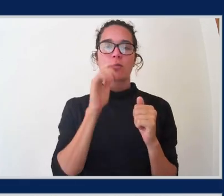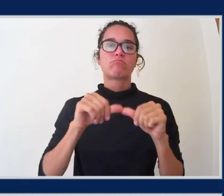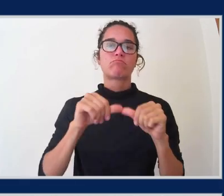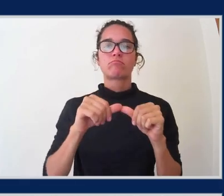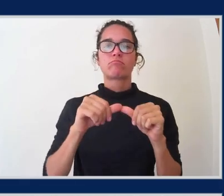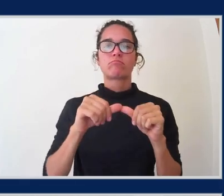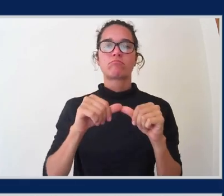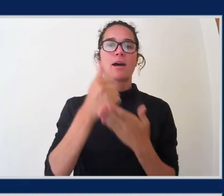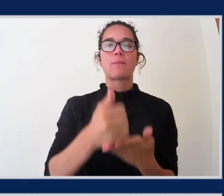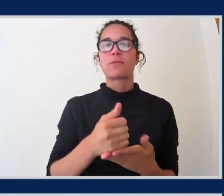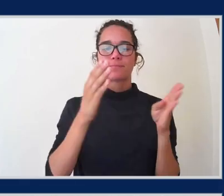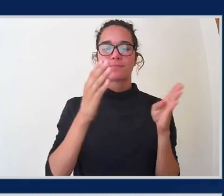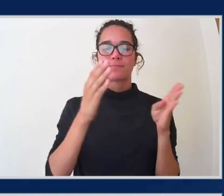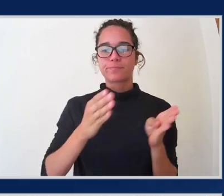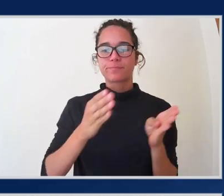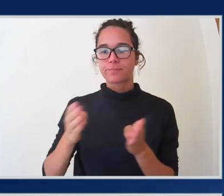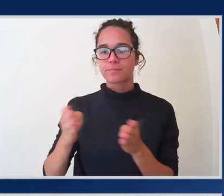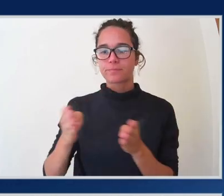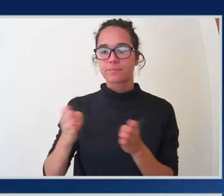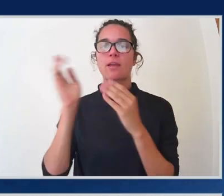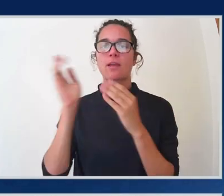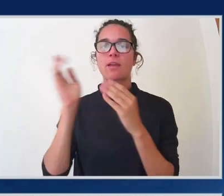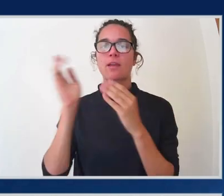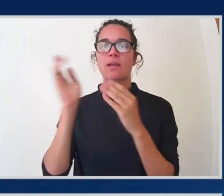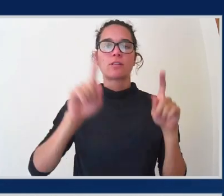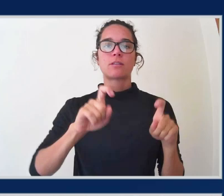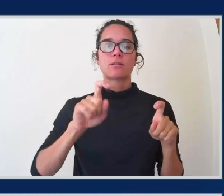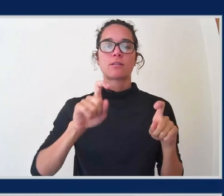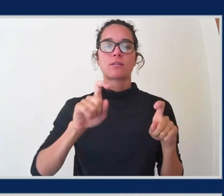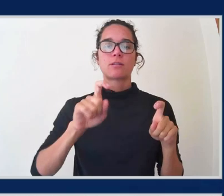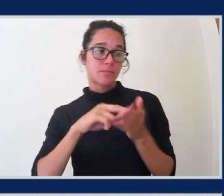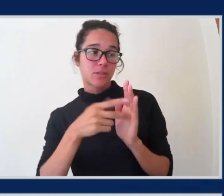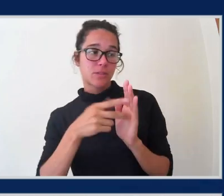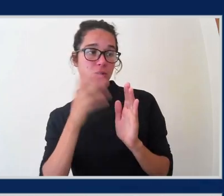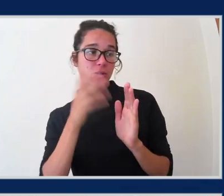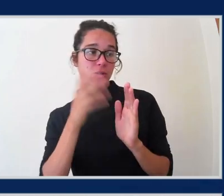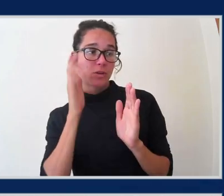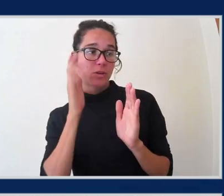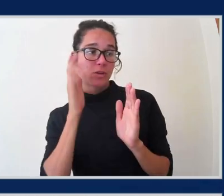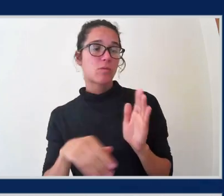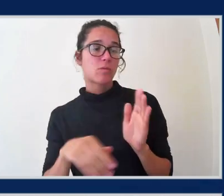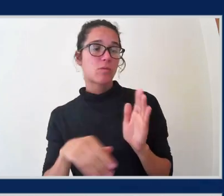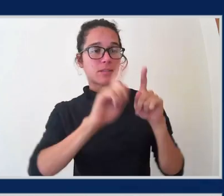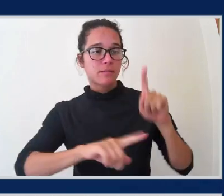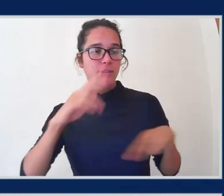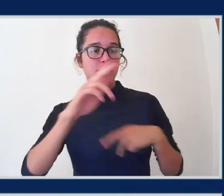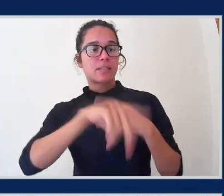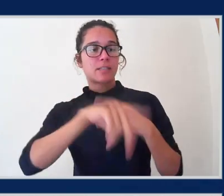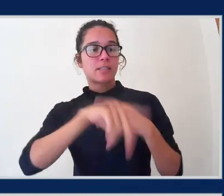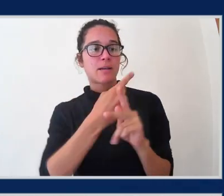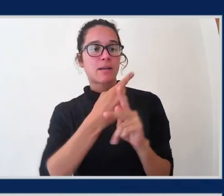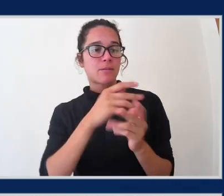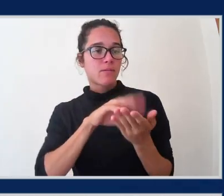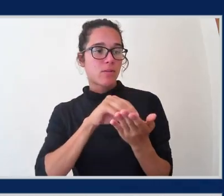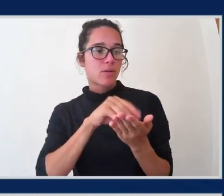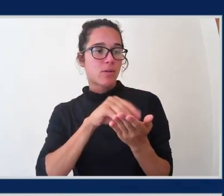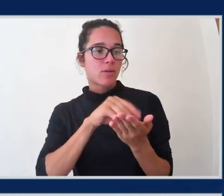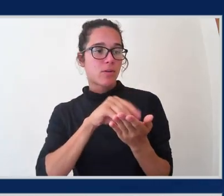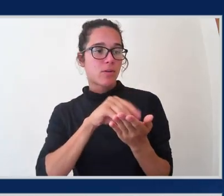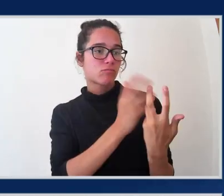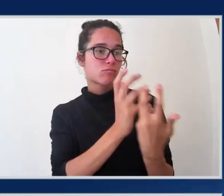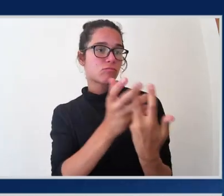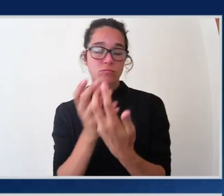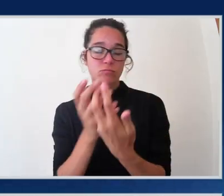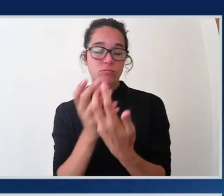modalities of how learners may prefer how to learn. I know some folks can listen to an instructor all day and then consume the